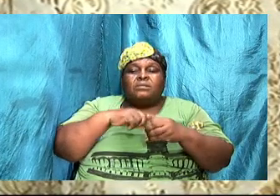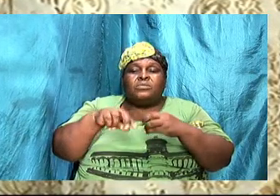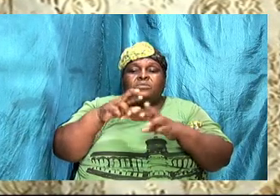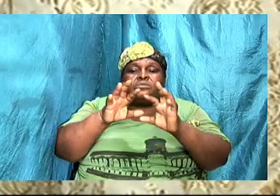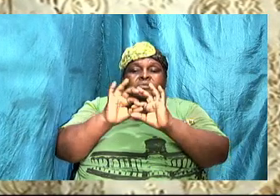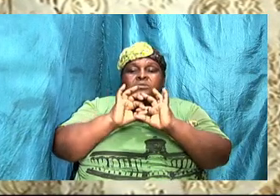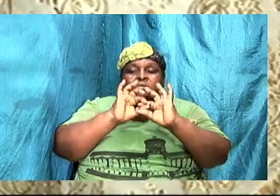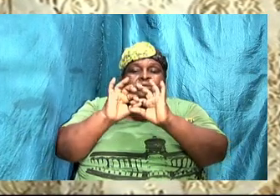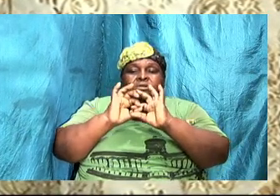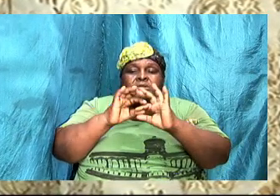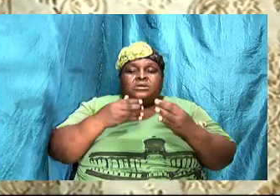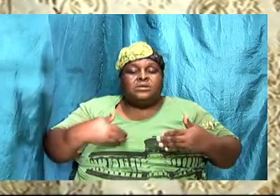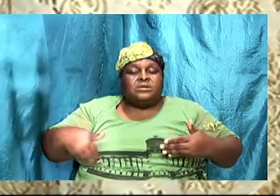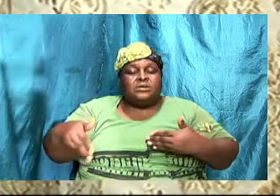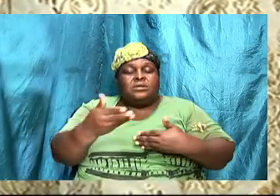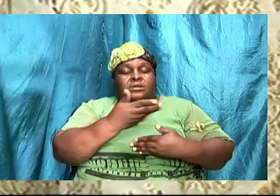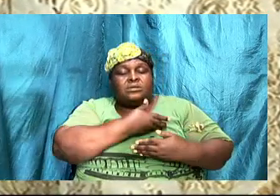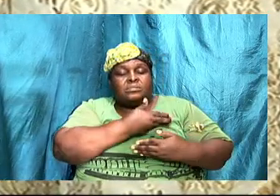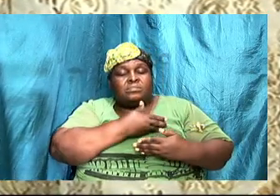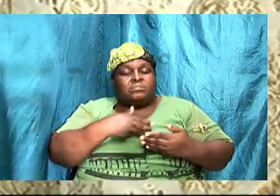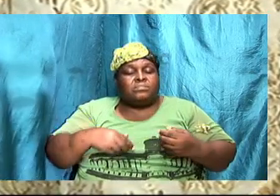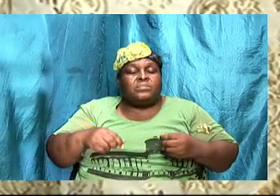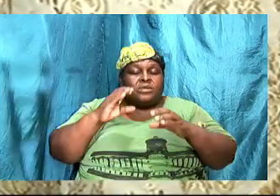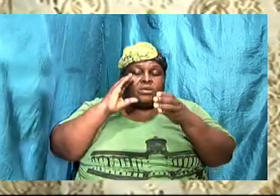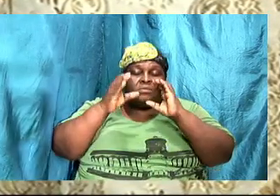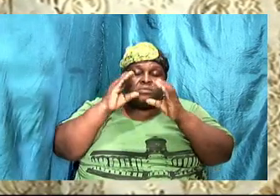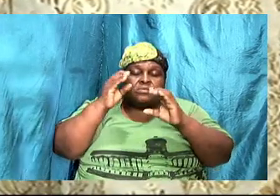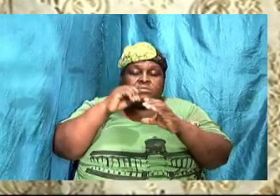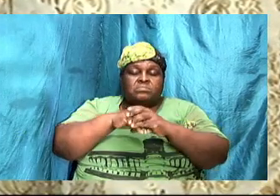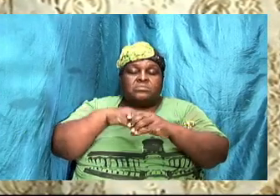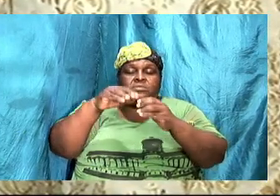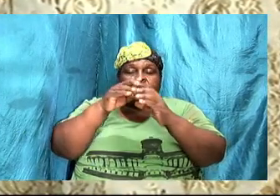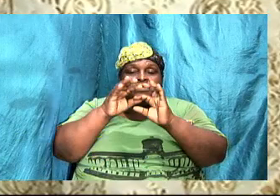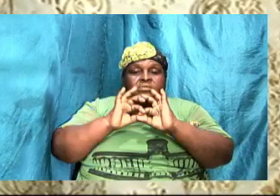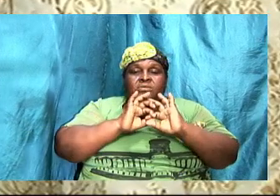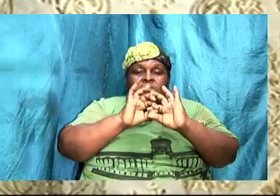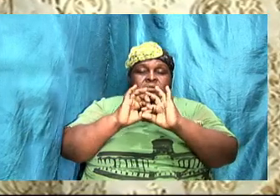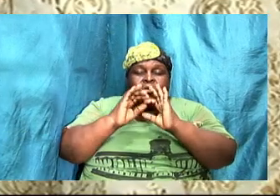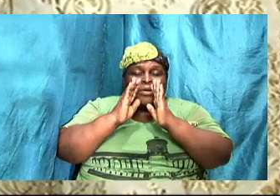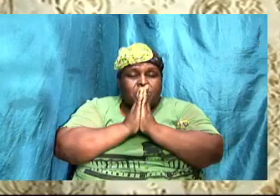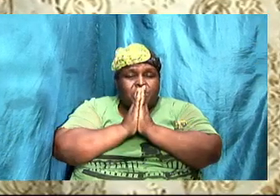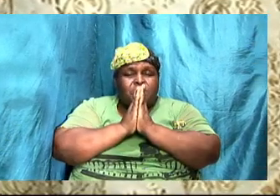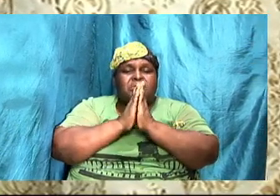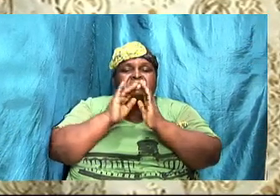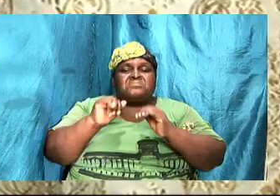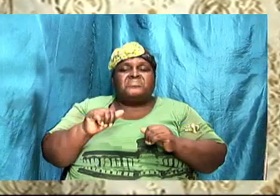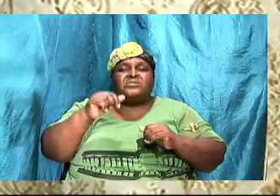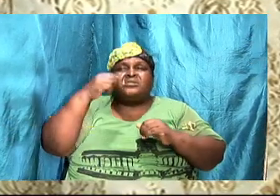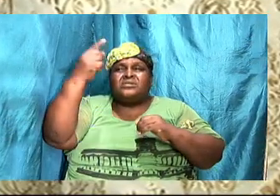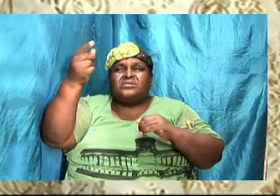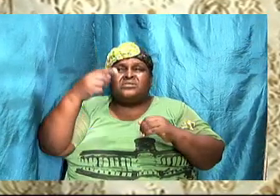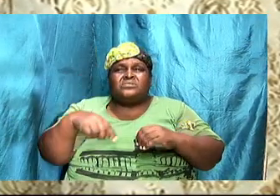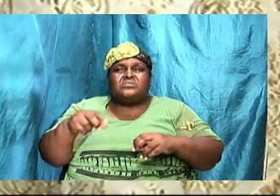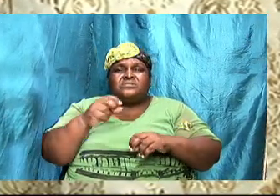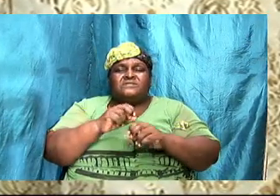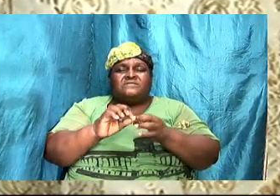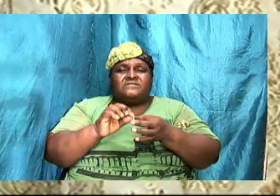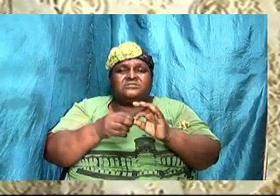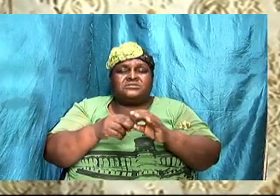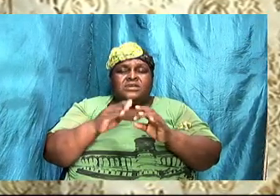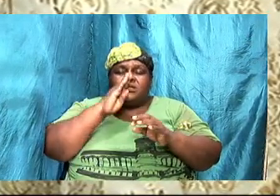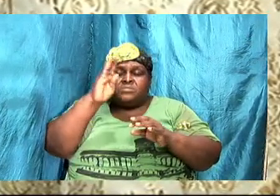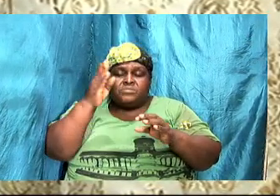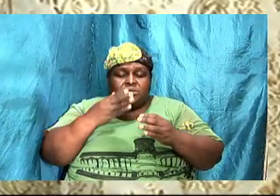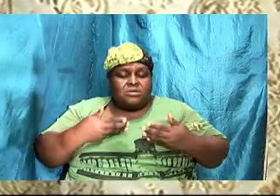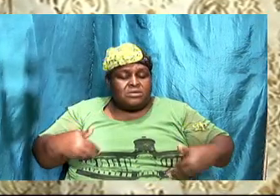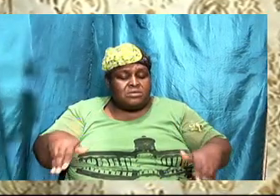here we are discussing, God, communication in relationship. We pray that you will just be with us and that you'll be in our midst.